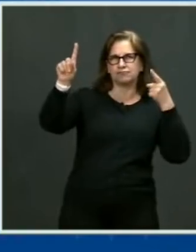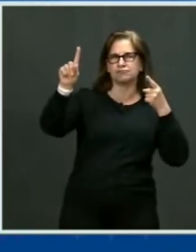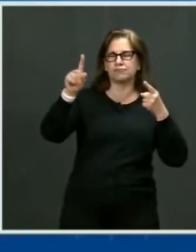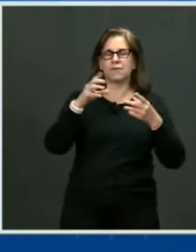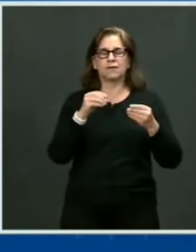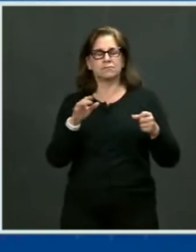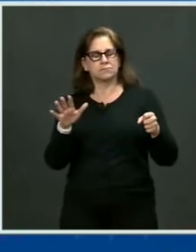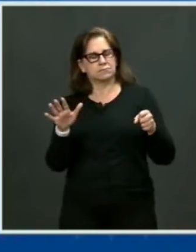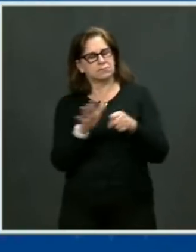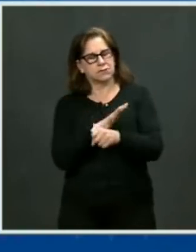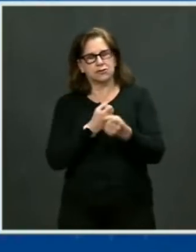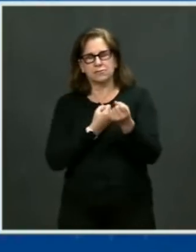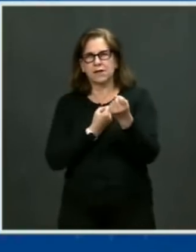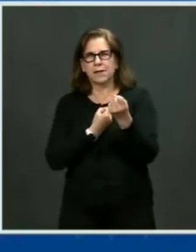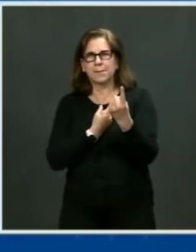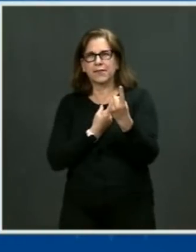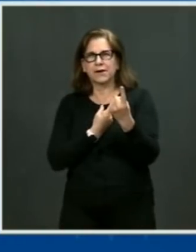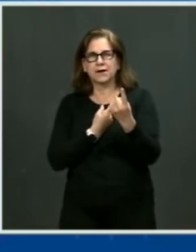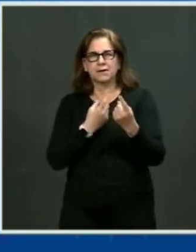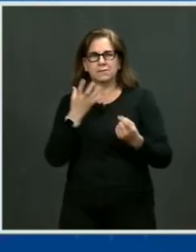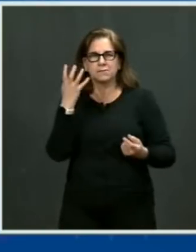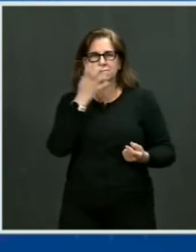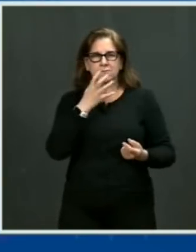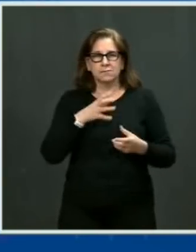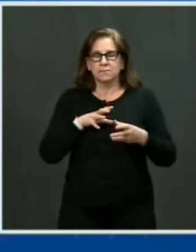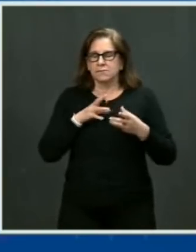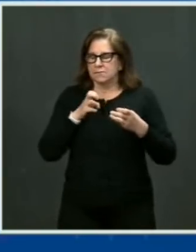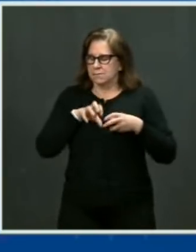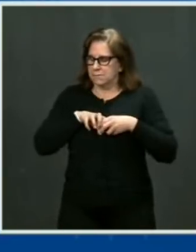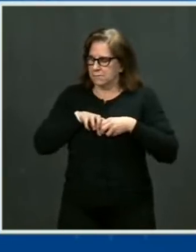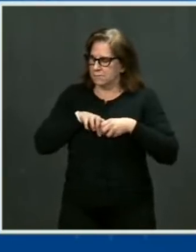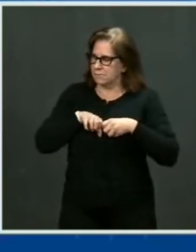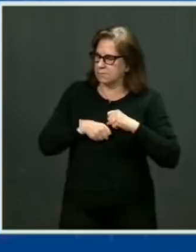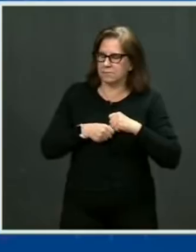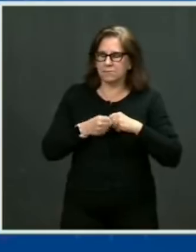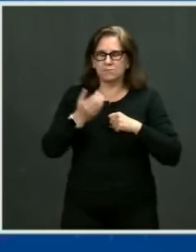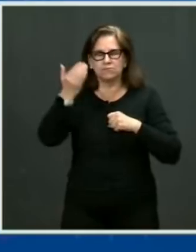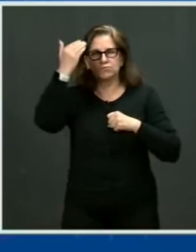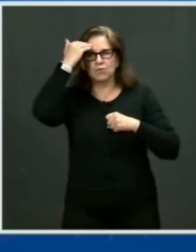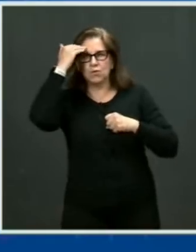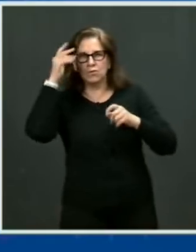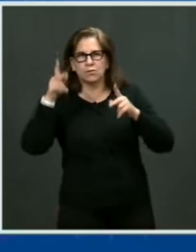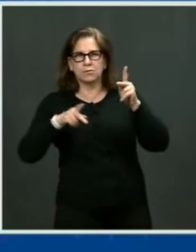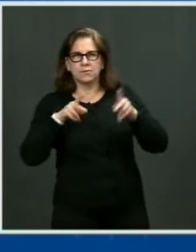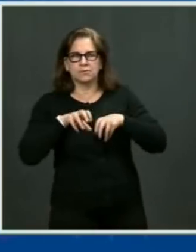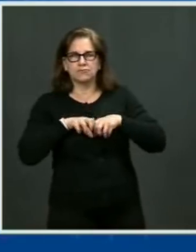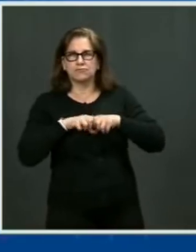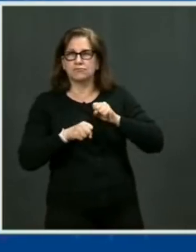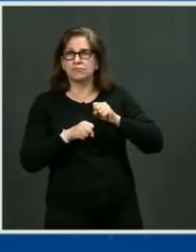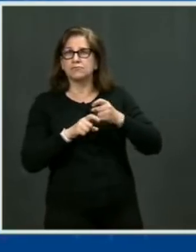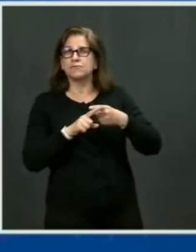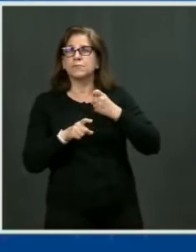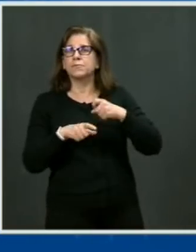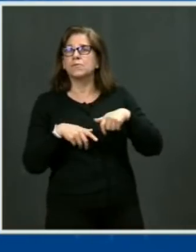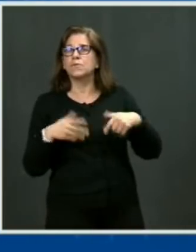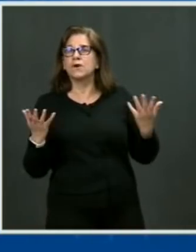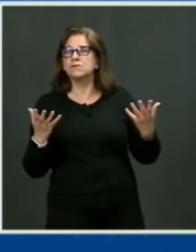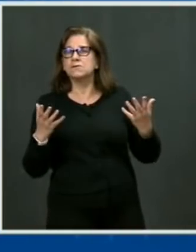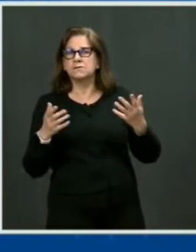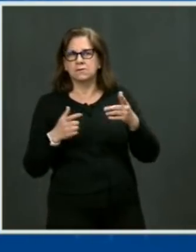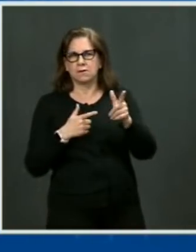seen the grief of all of those who have lost a loved one to gun violence. It is for them,